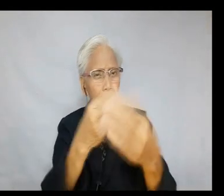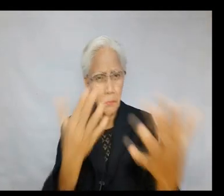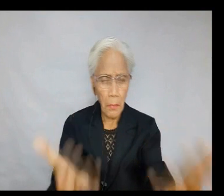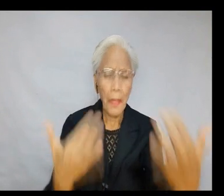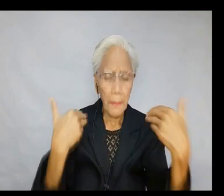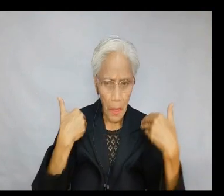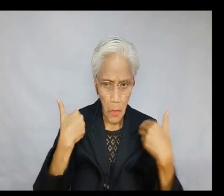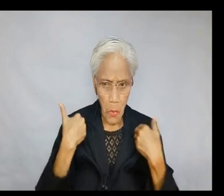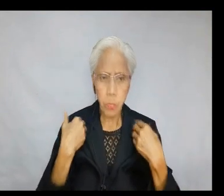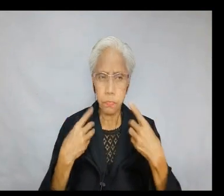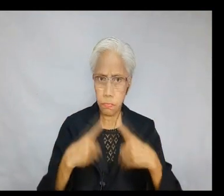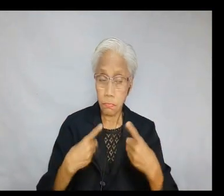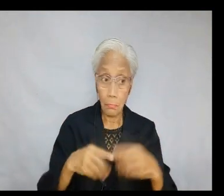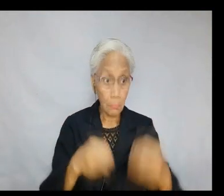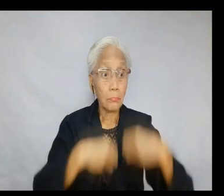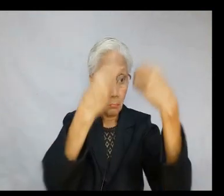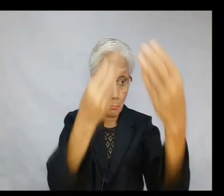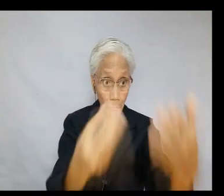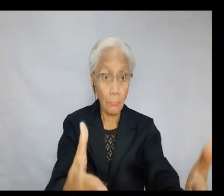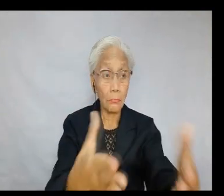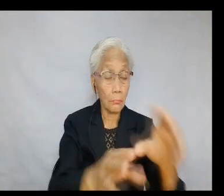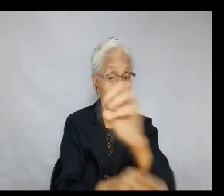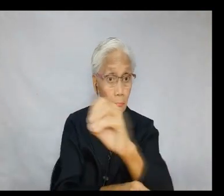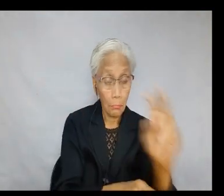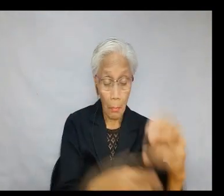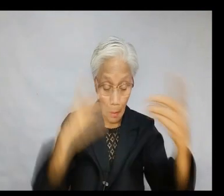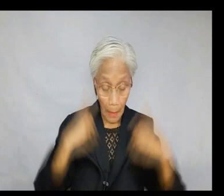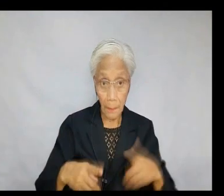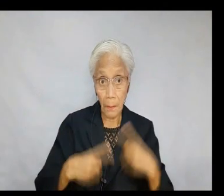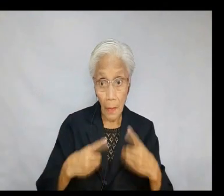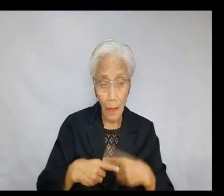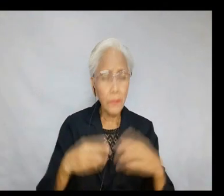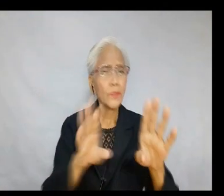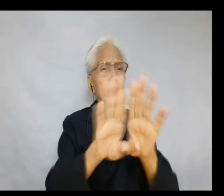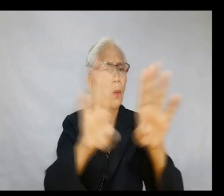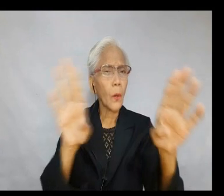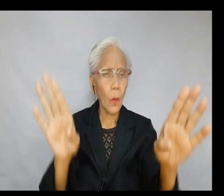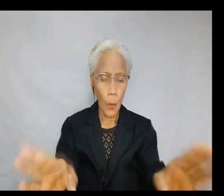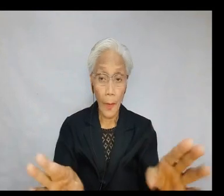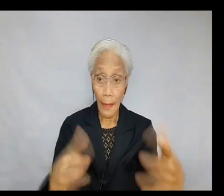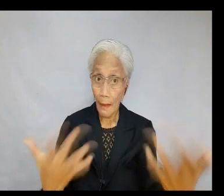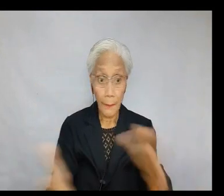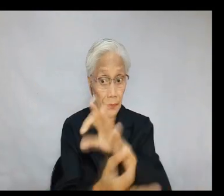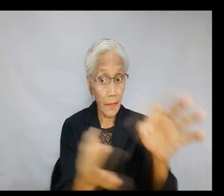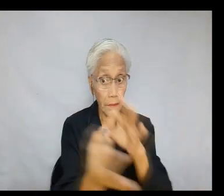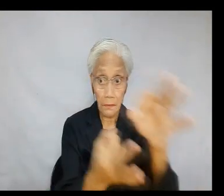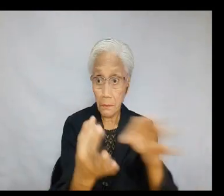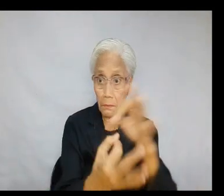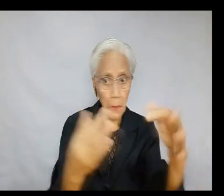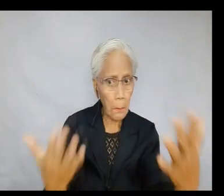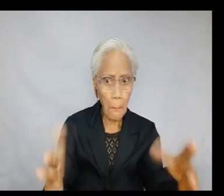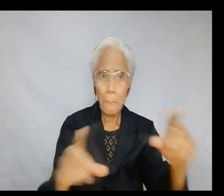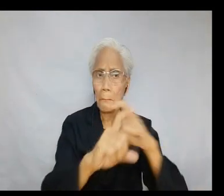were not expected to provide their own attire. They would be given robes on entering the banquet hall. The invitation was open.